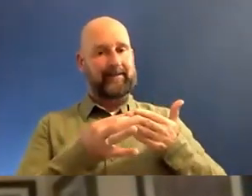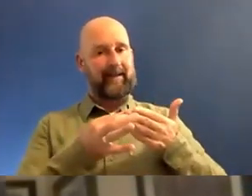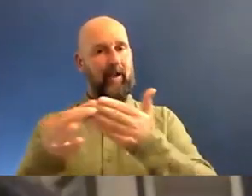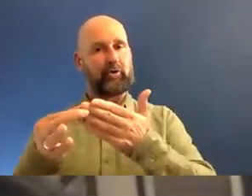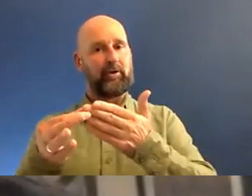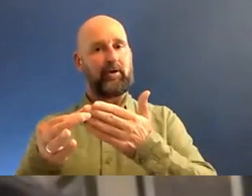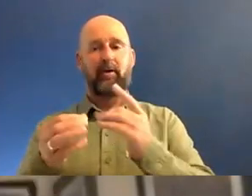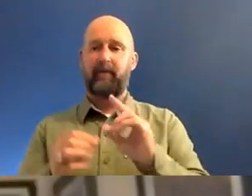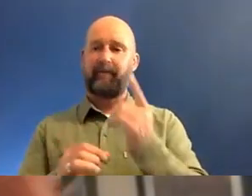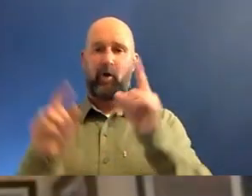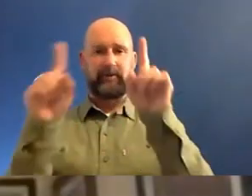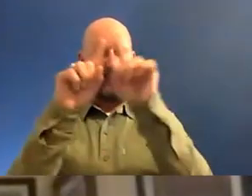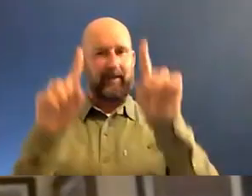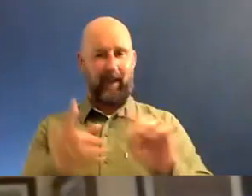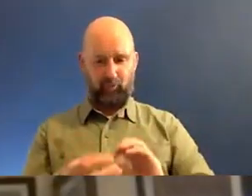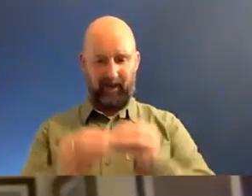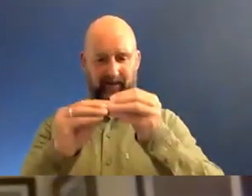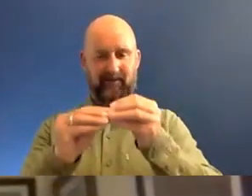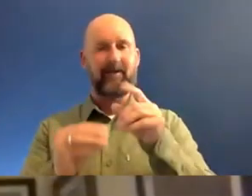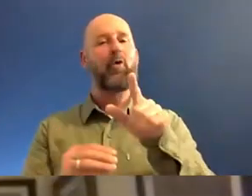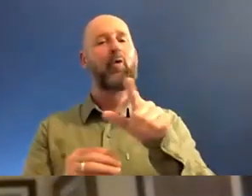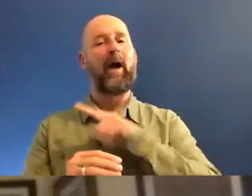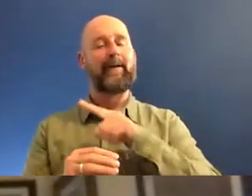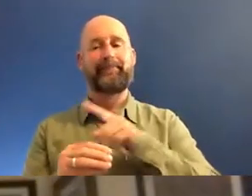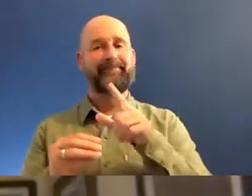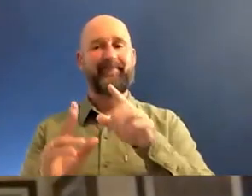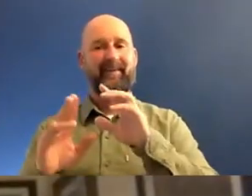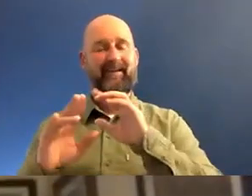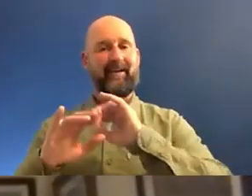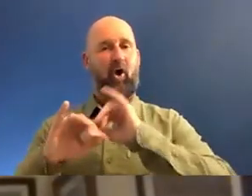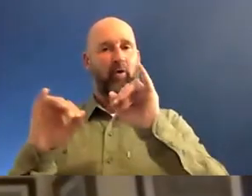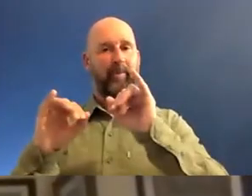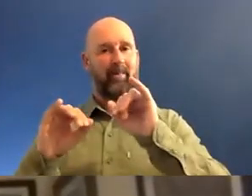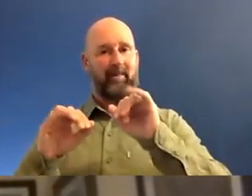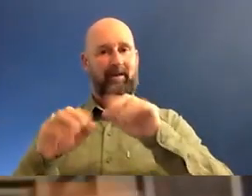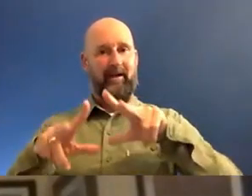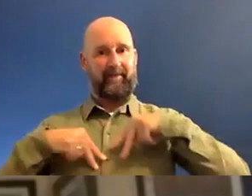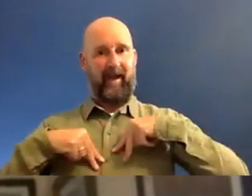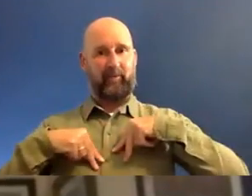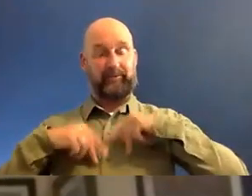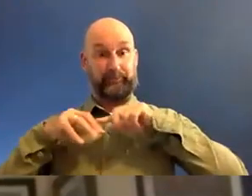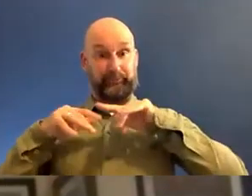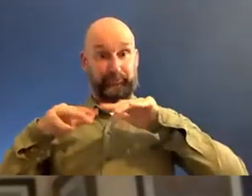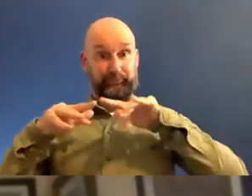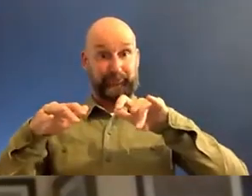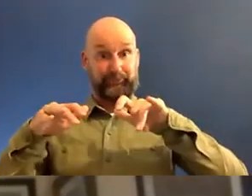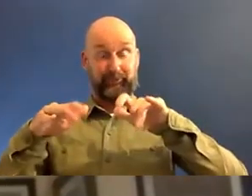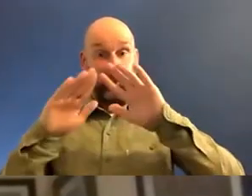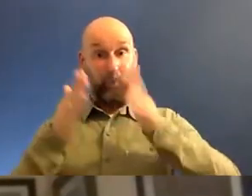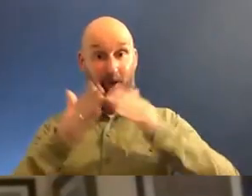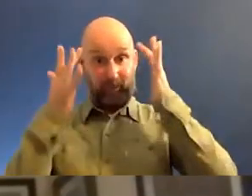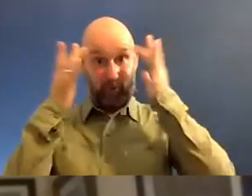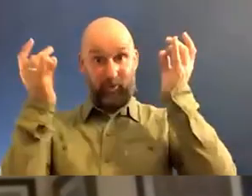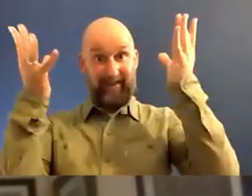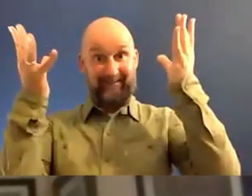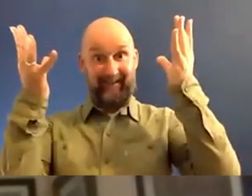piece I did was, I realised when there's this horrible virus has let loose, and the whole world's gone crazy. And I, my